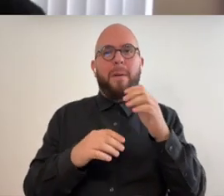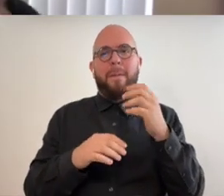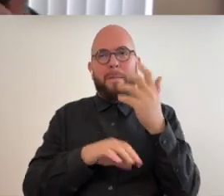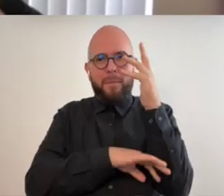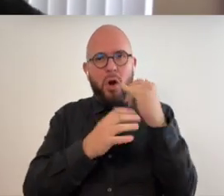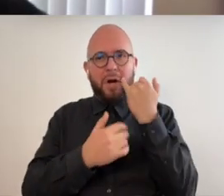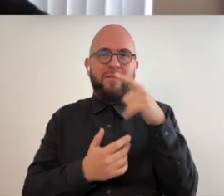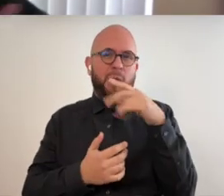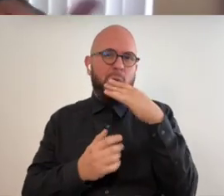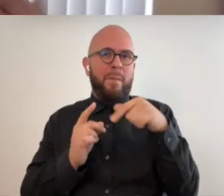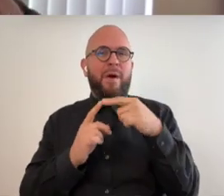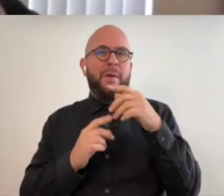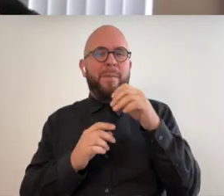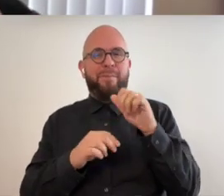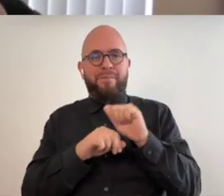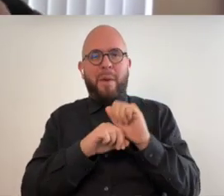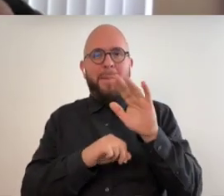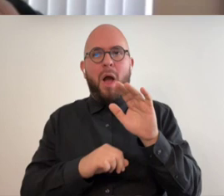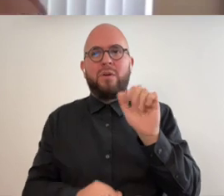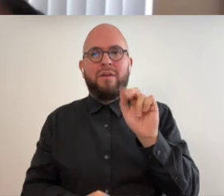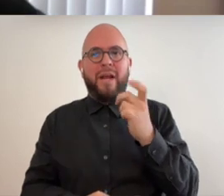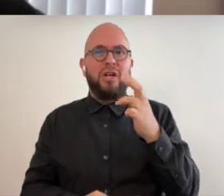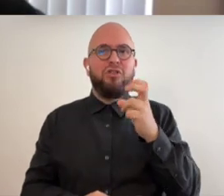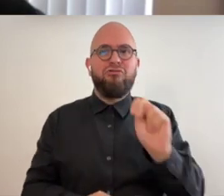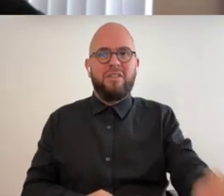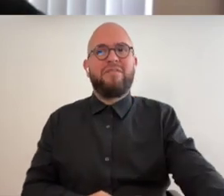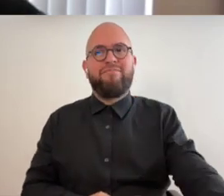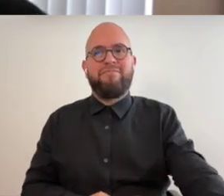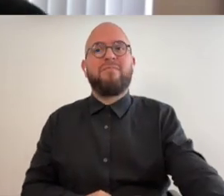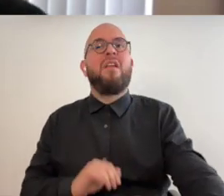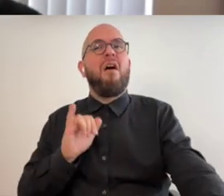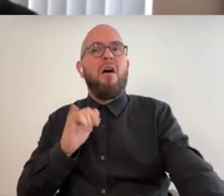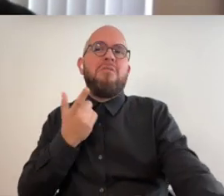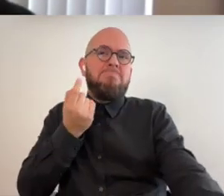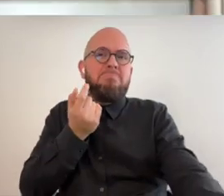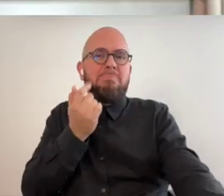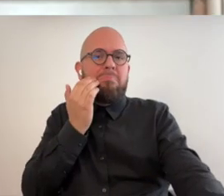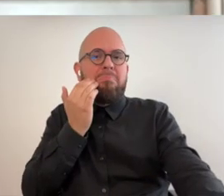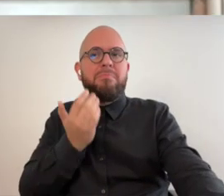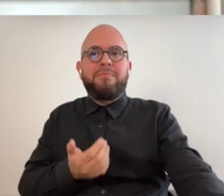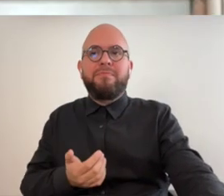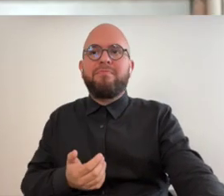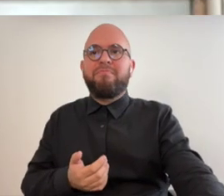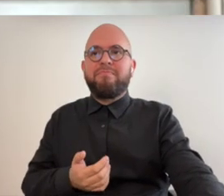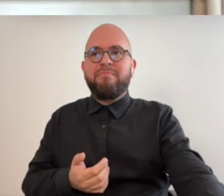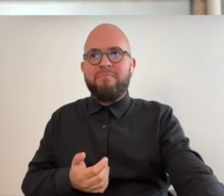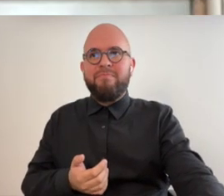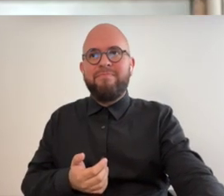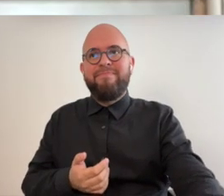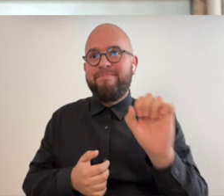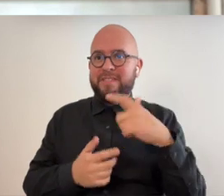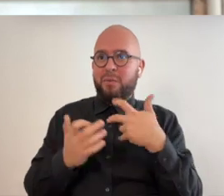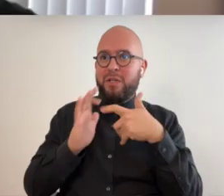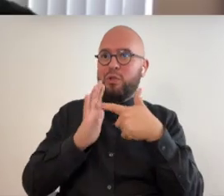change and the the rise of ambient temperature and the shrinking of the glacier wow what an interesting